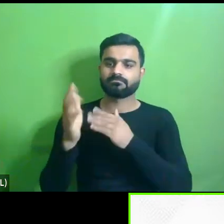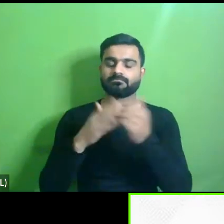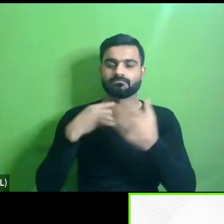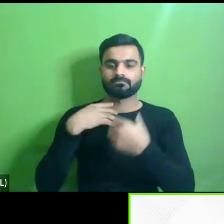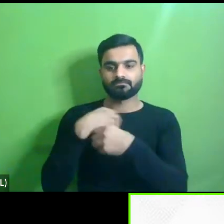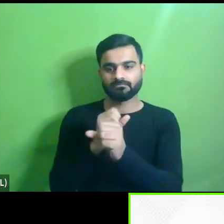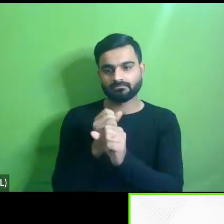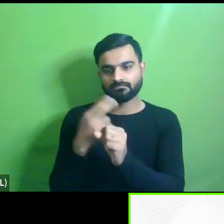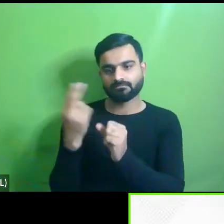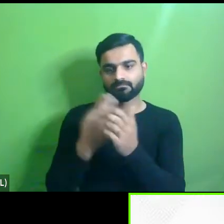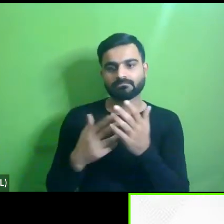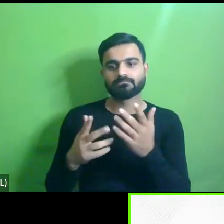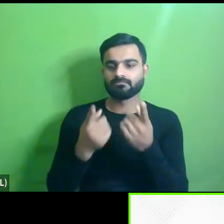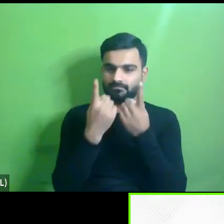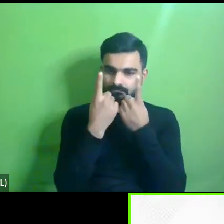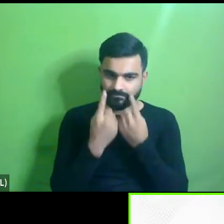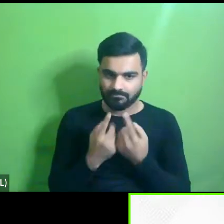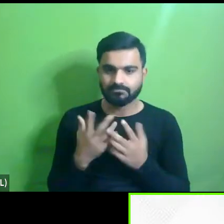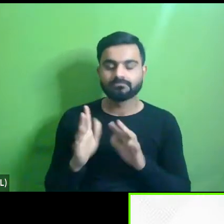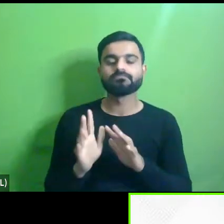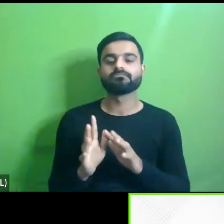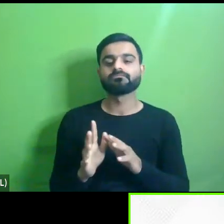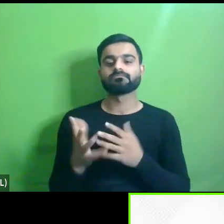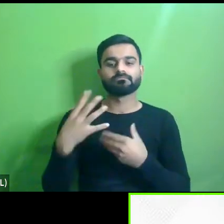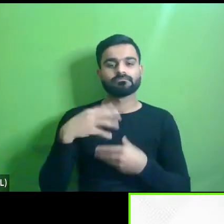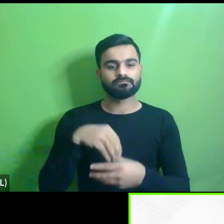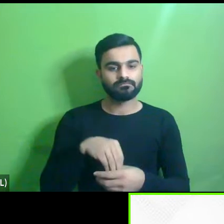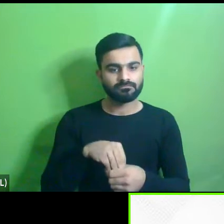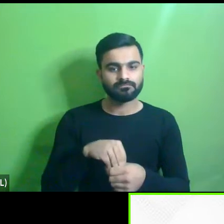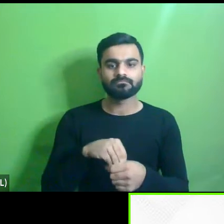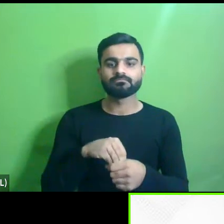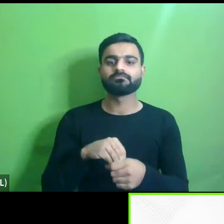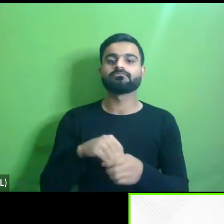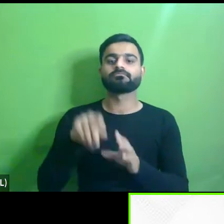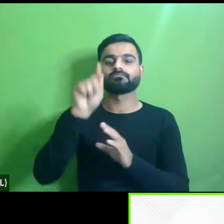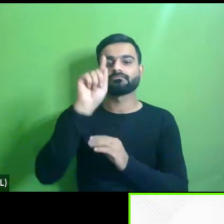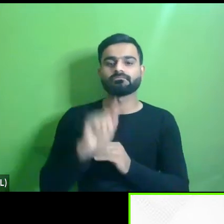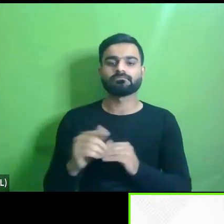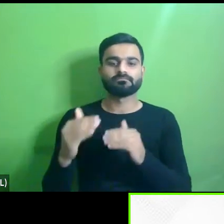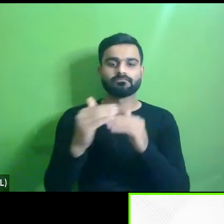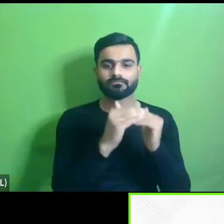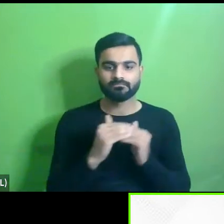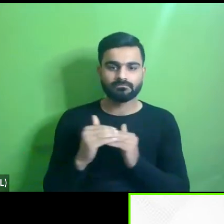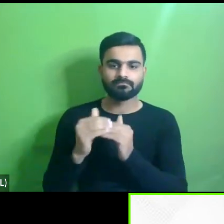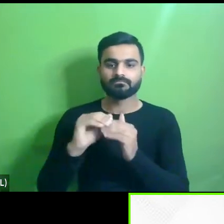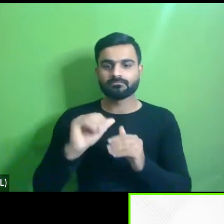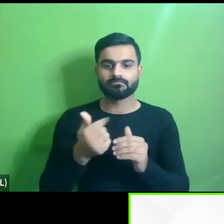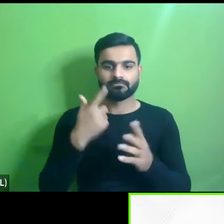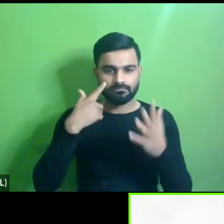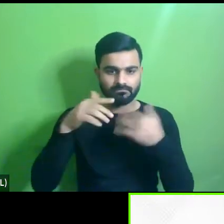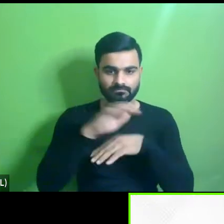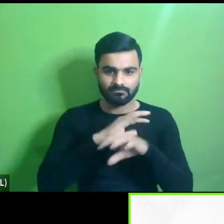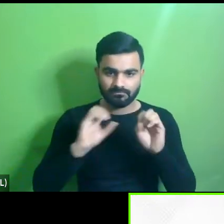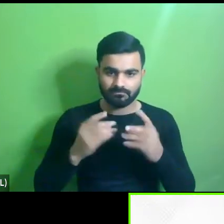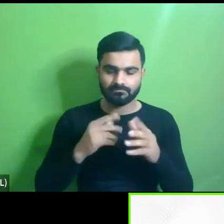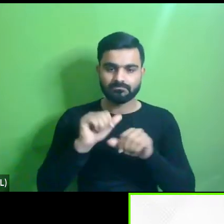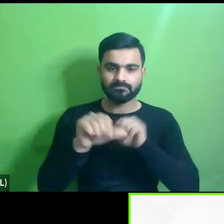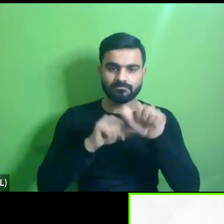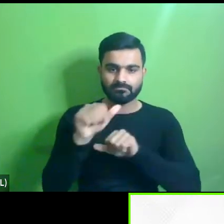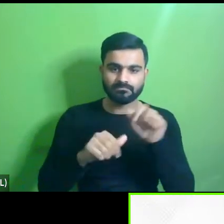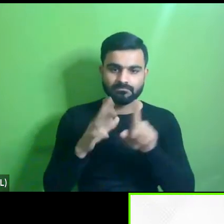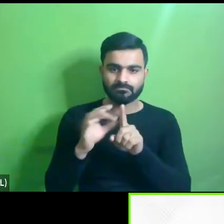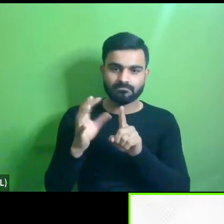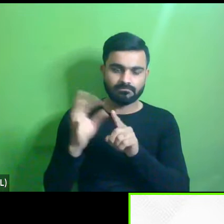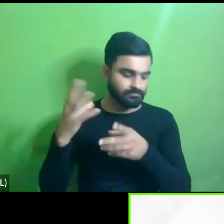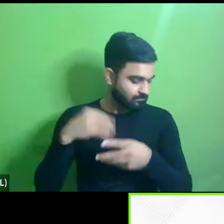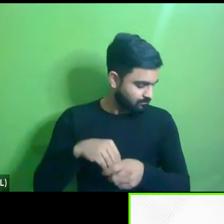um auditors um inclusion in uh guidelines and standard and other statutory procedures including sanction